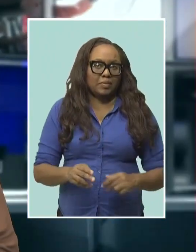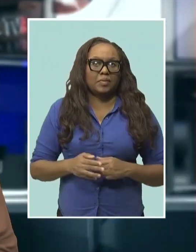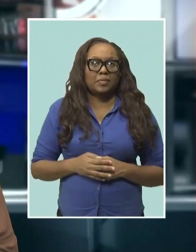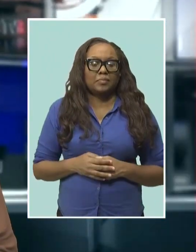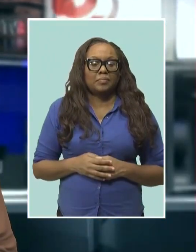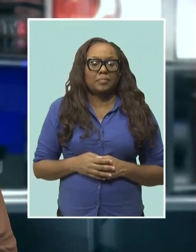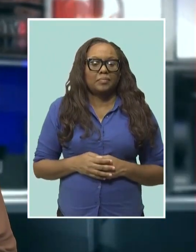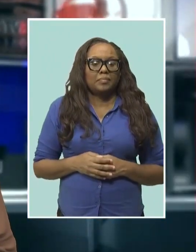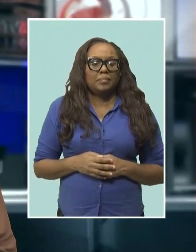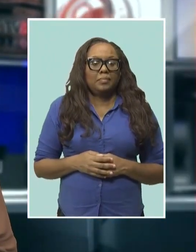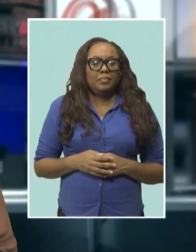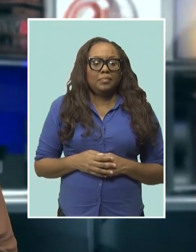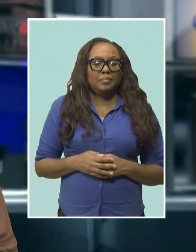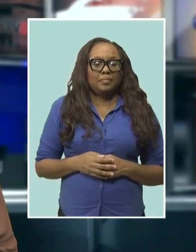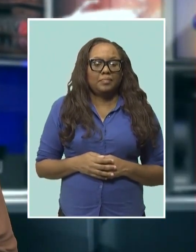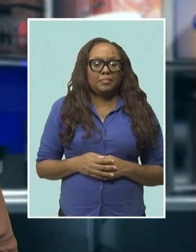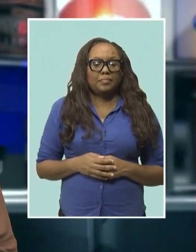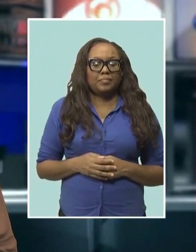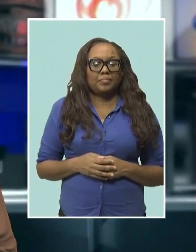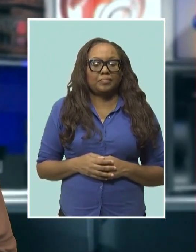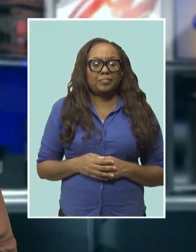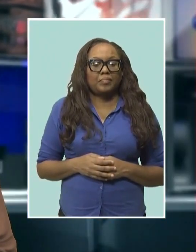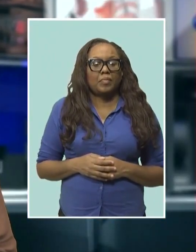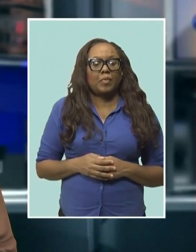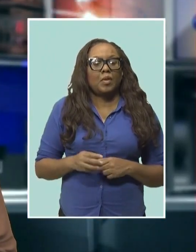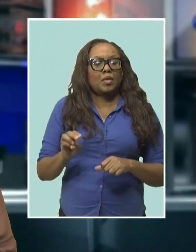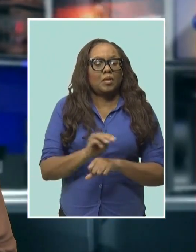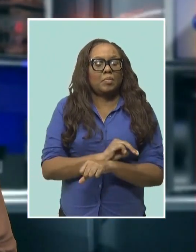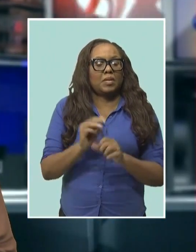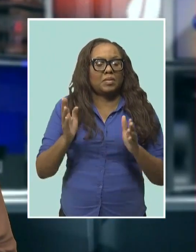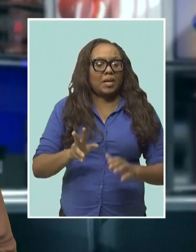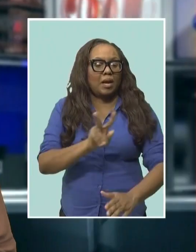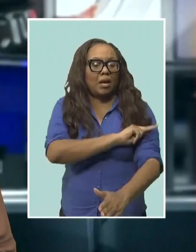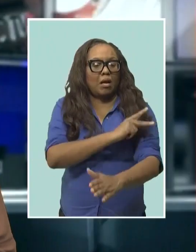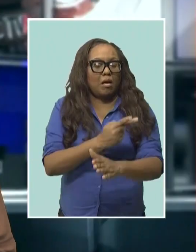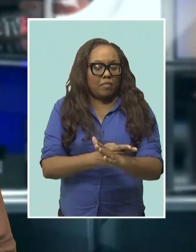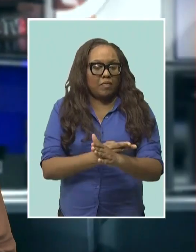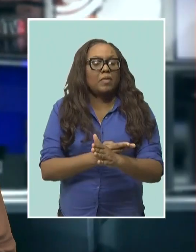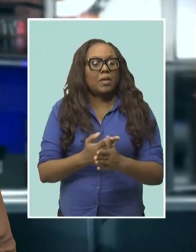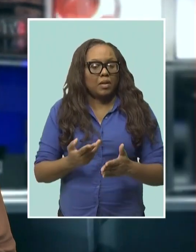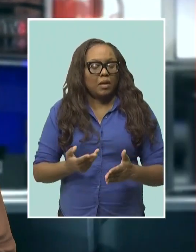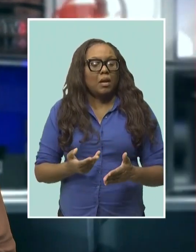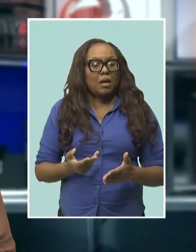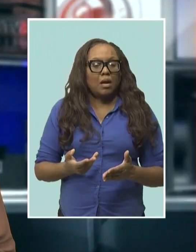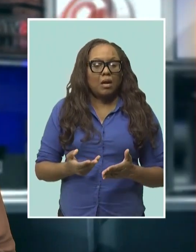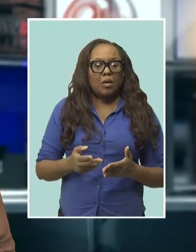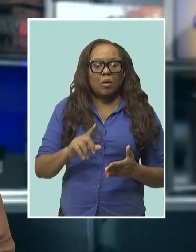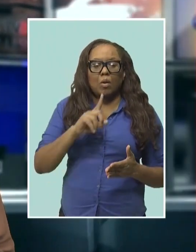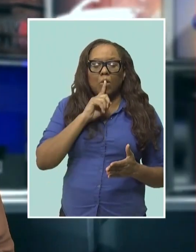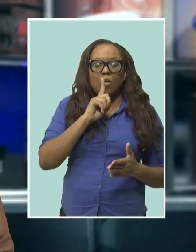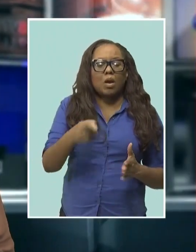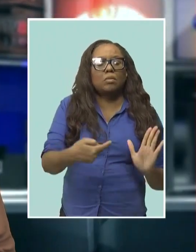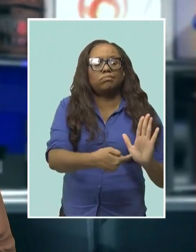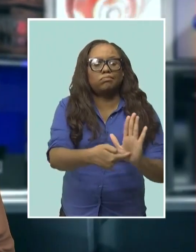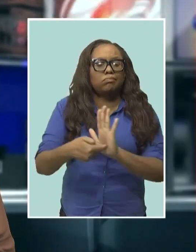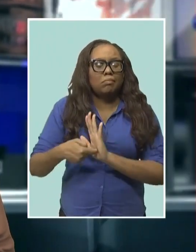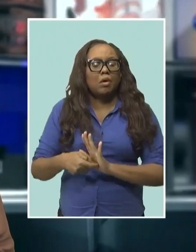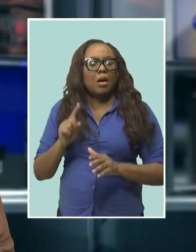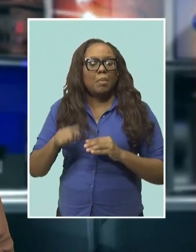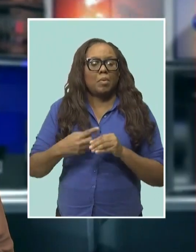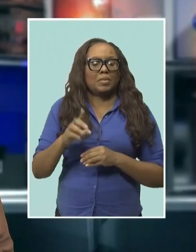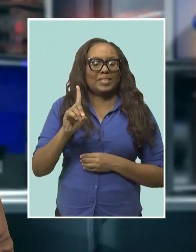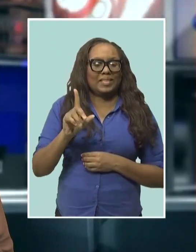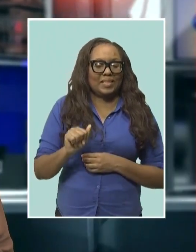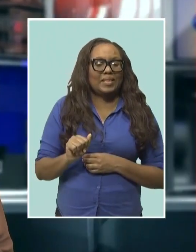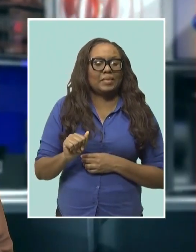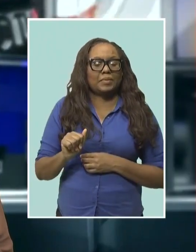The plights of the disabled community and the poor was brought to the fore by Minister of People Empowerment and Elder Affairs Kirk Humphrey, who called